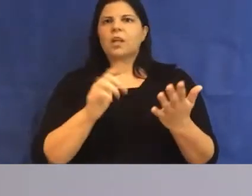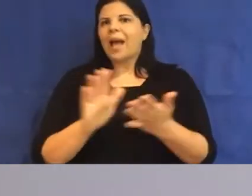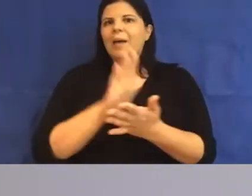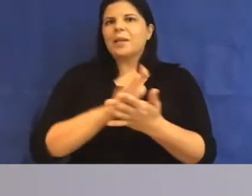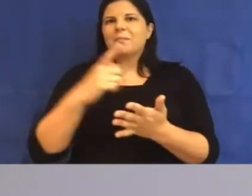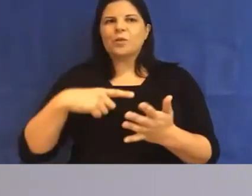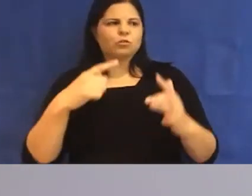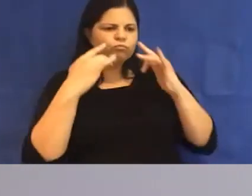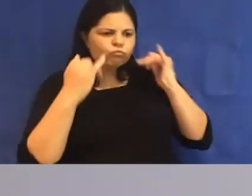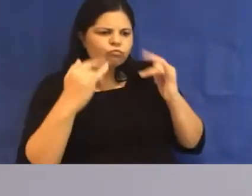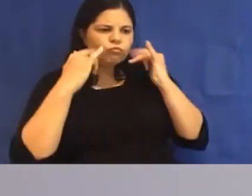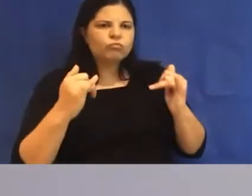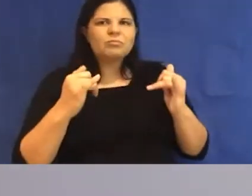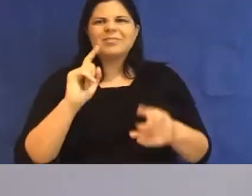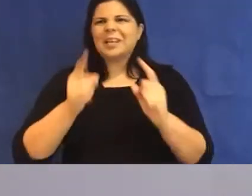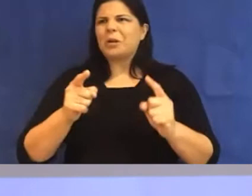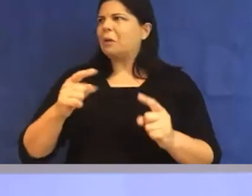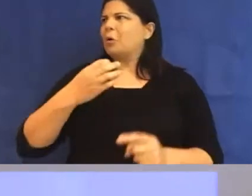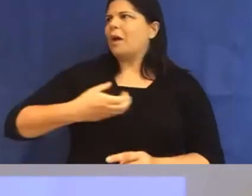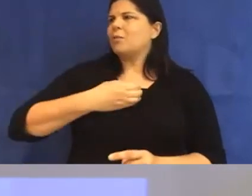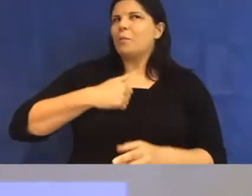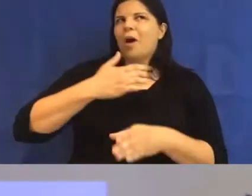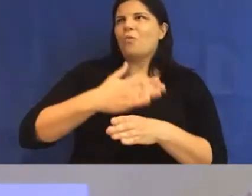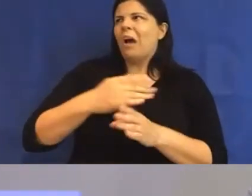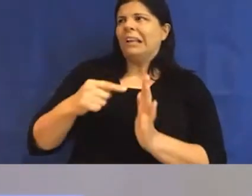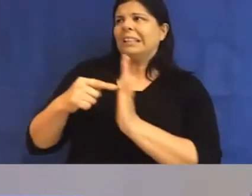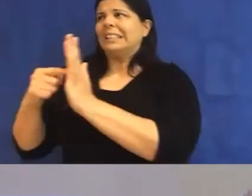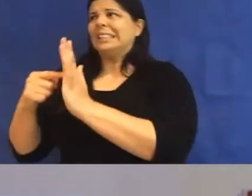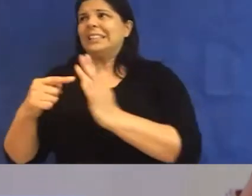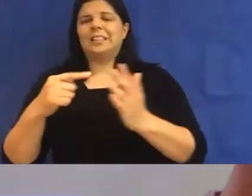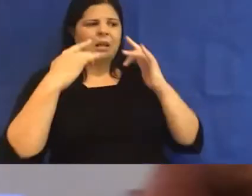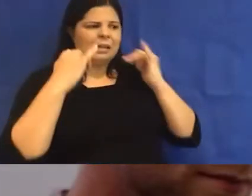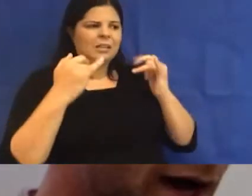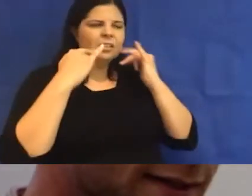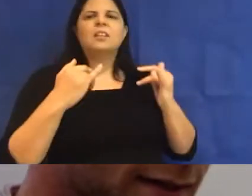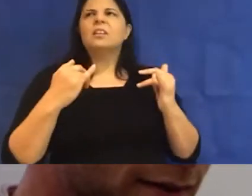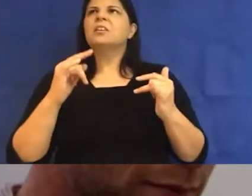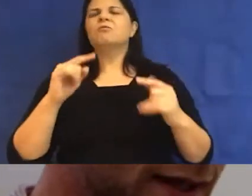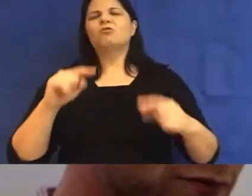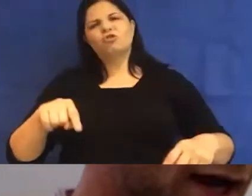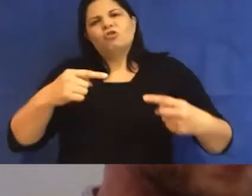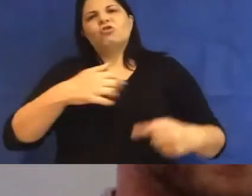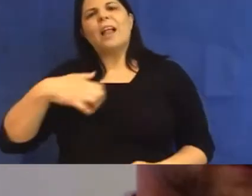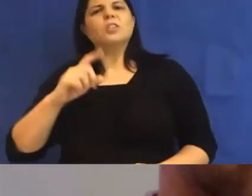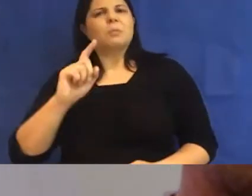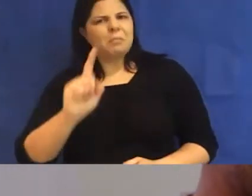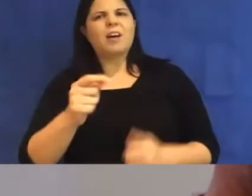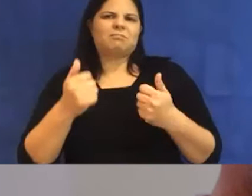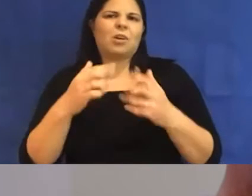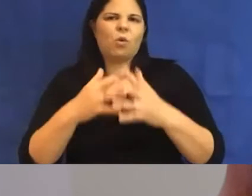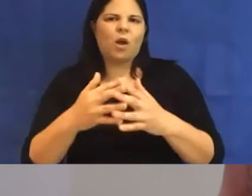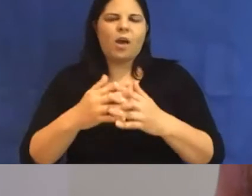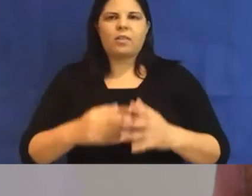sometimes uncomfortable and, you know, challenging as well. It can be demanding, but then we like to think that's part of